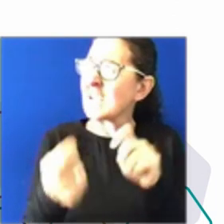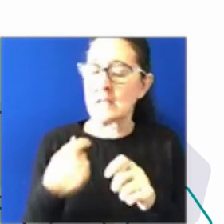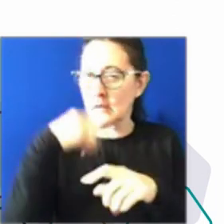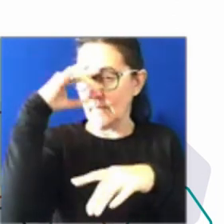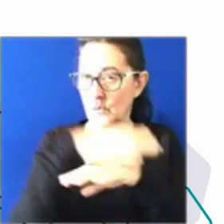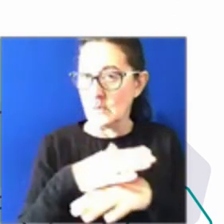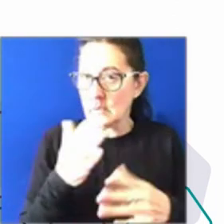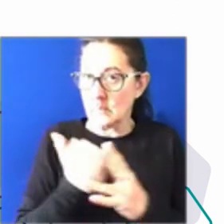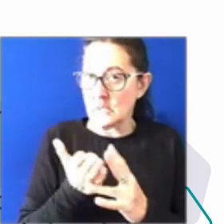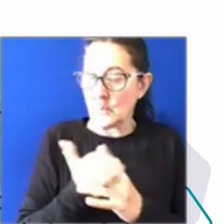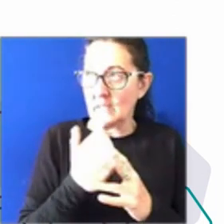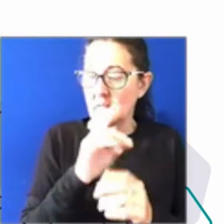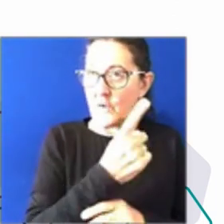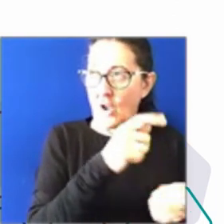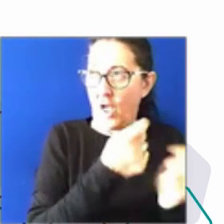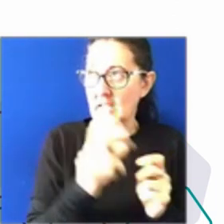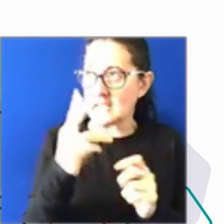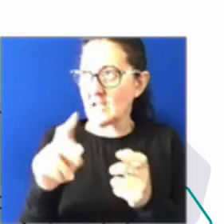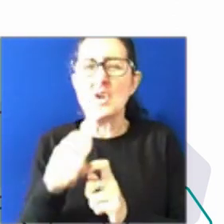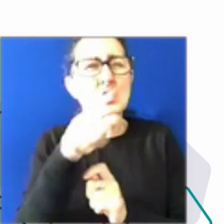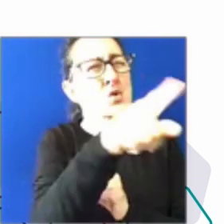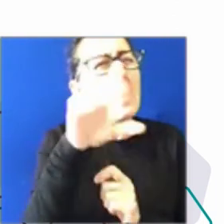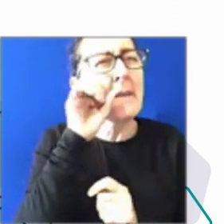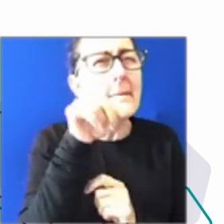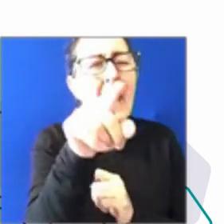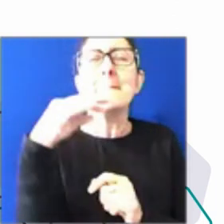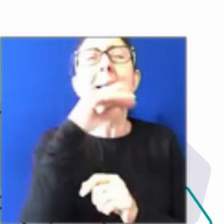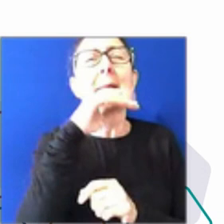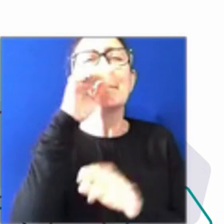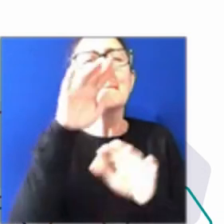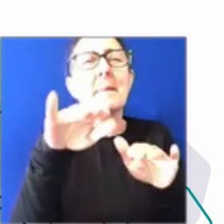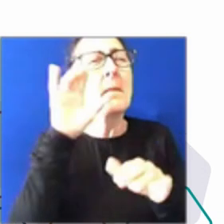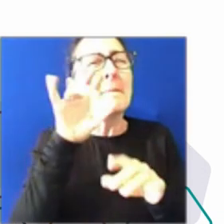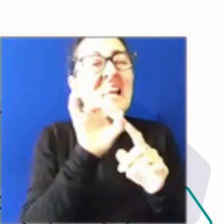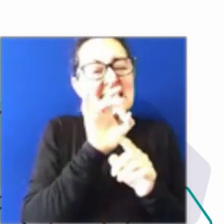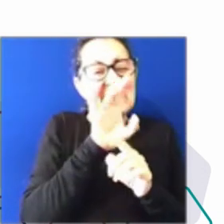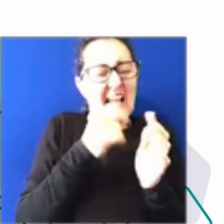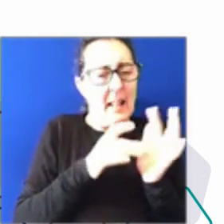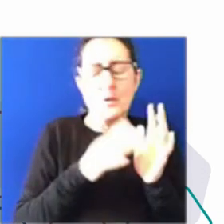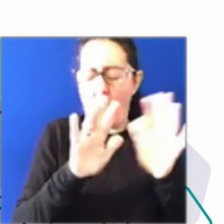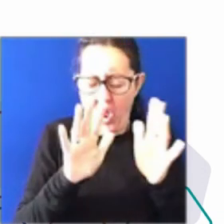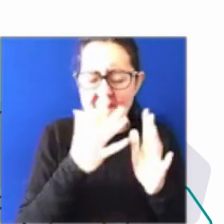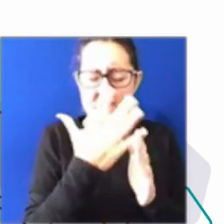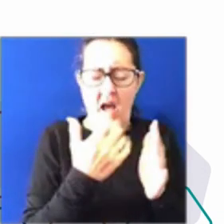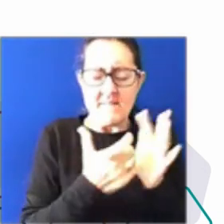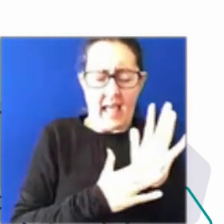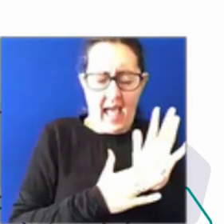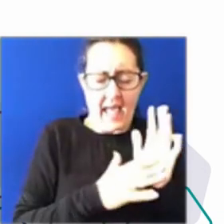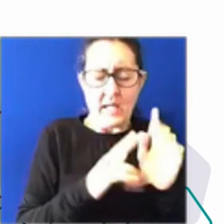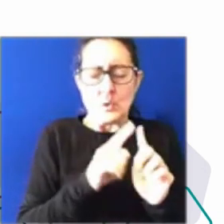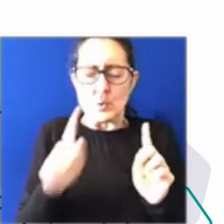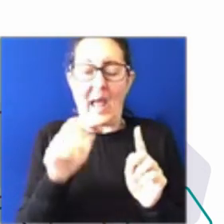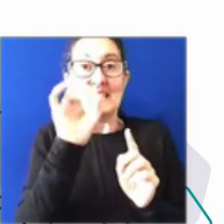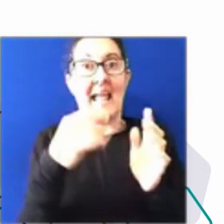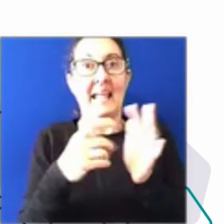do you remember when they went from Melbourne people from 10K to 5K? Sorry, no, from 5K to 10K. We could go 10K away